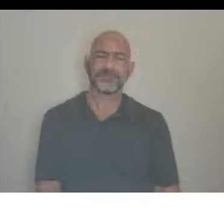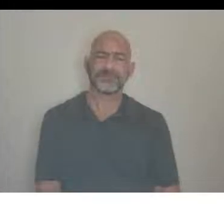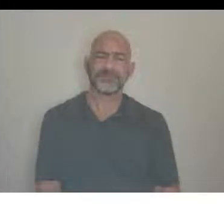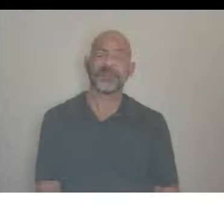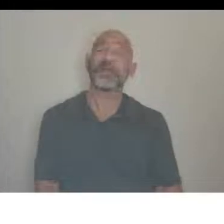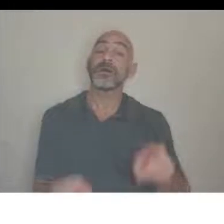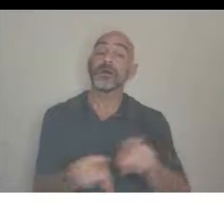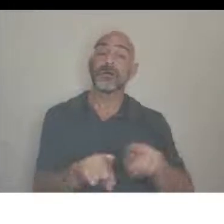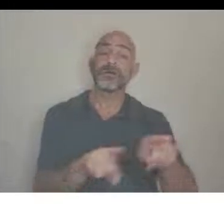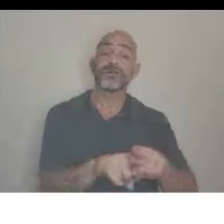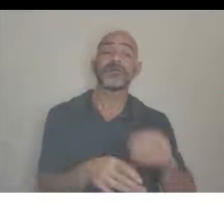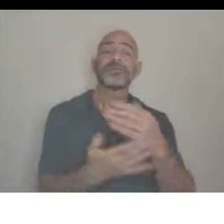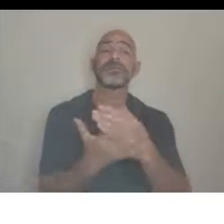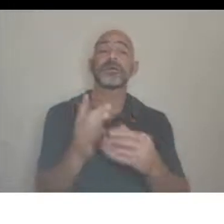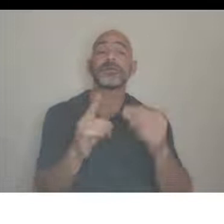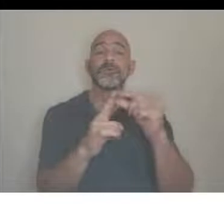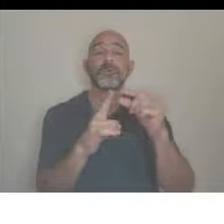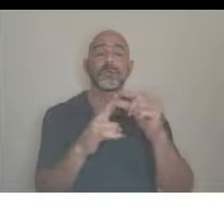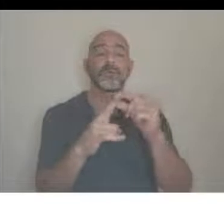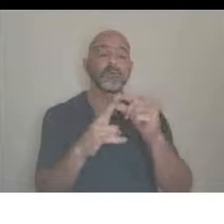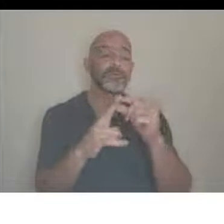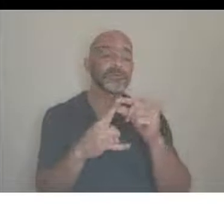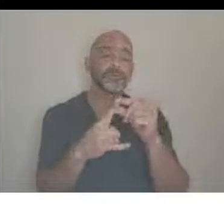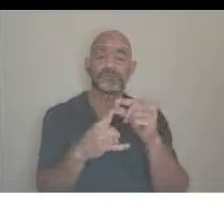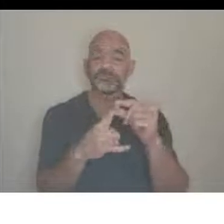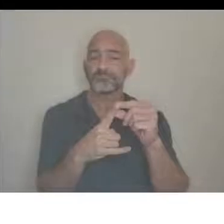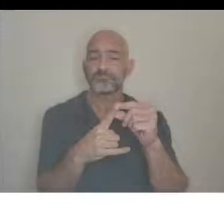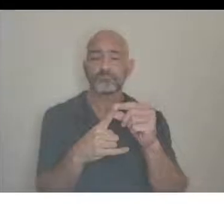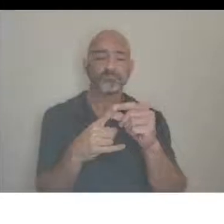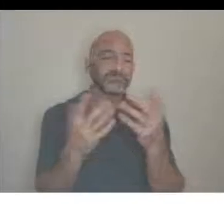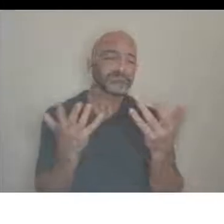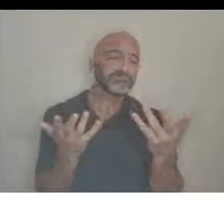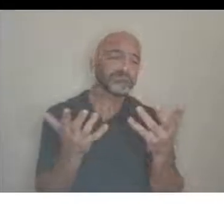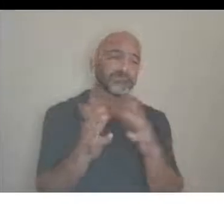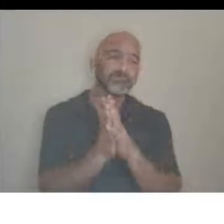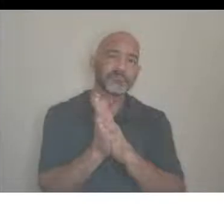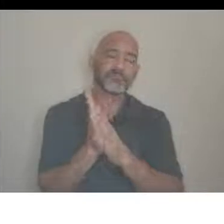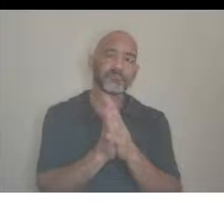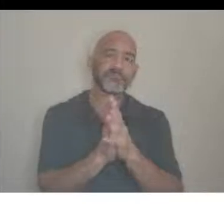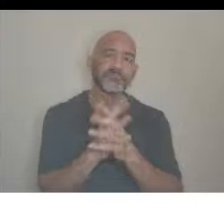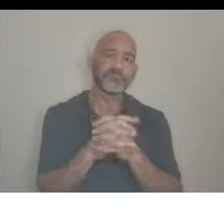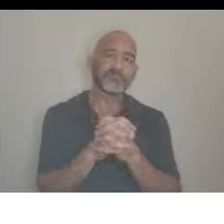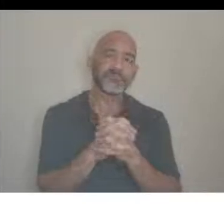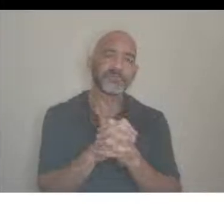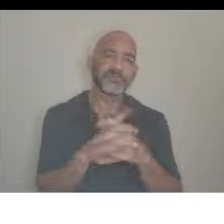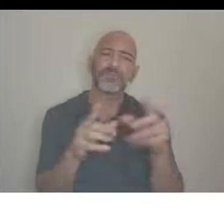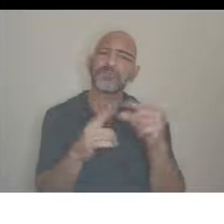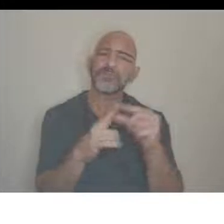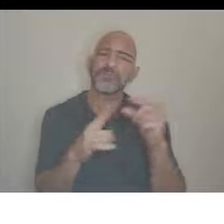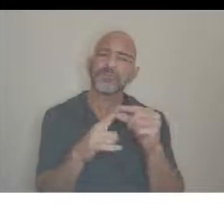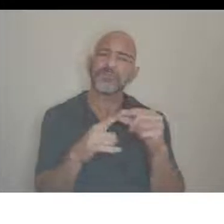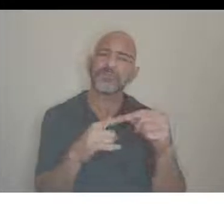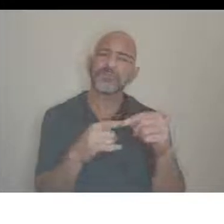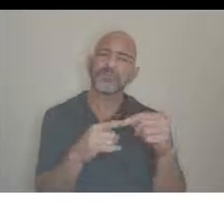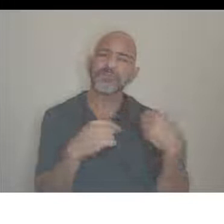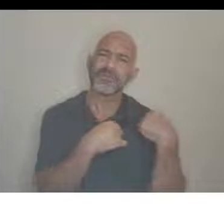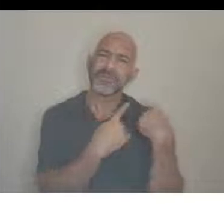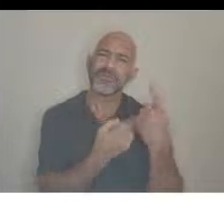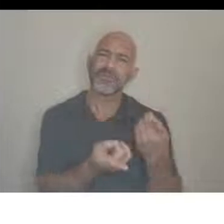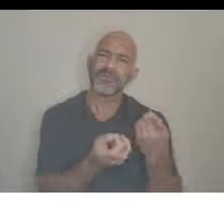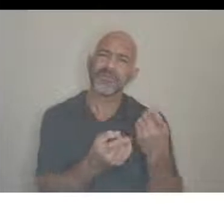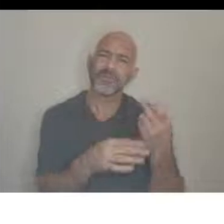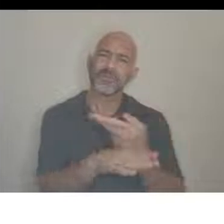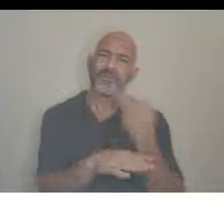words that just are, are words that have been used to keep people